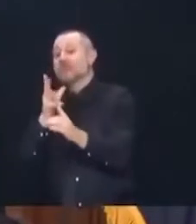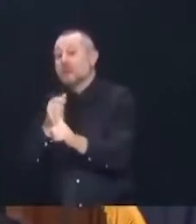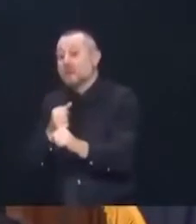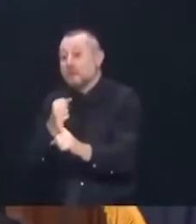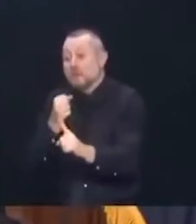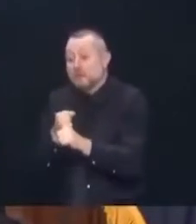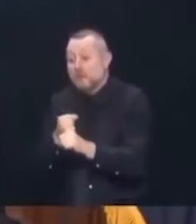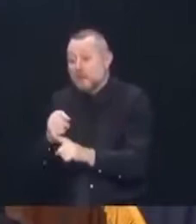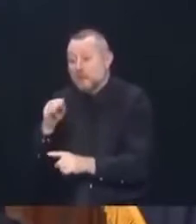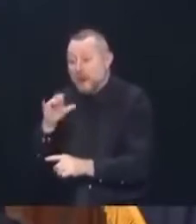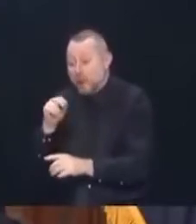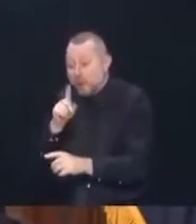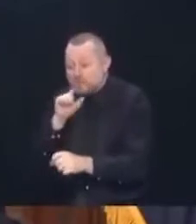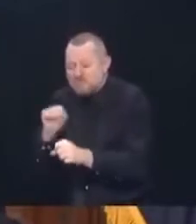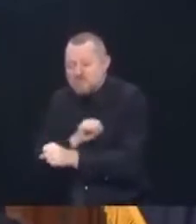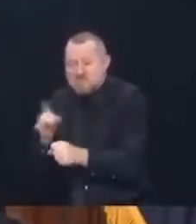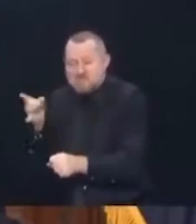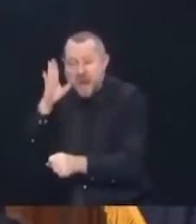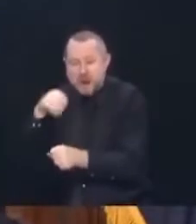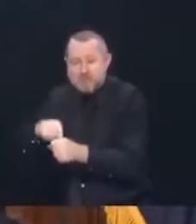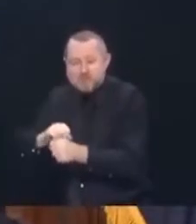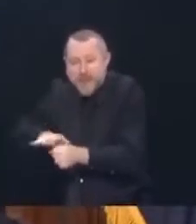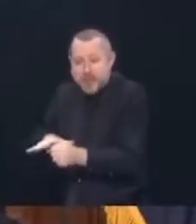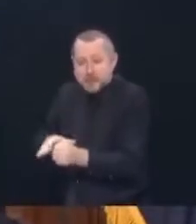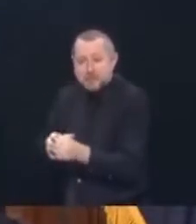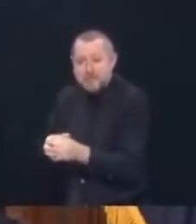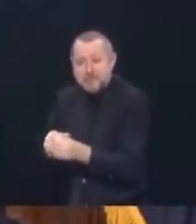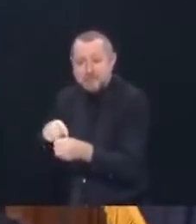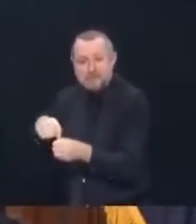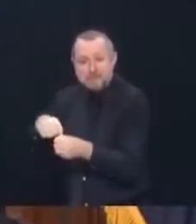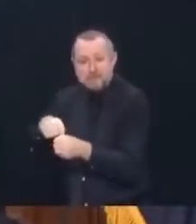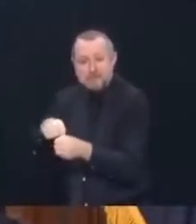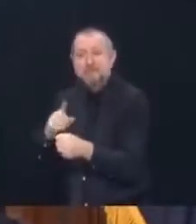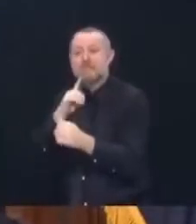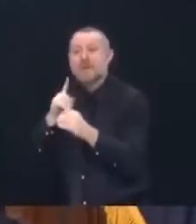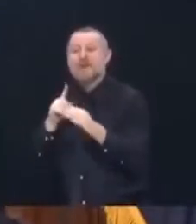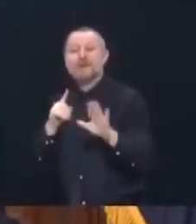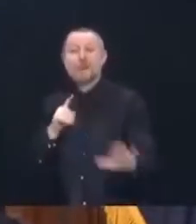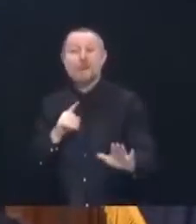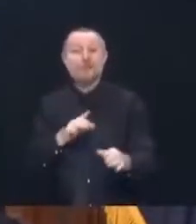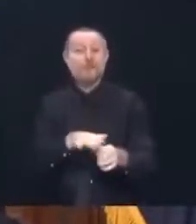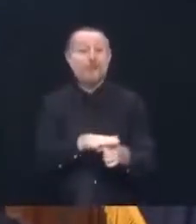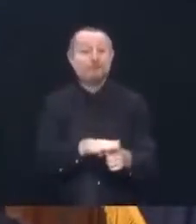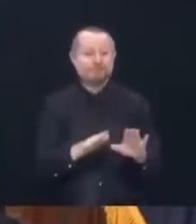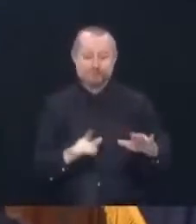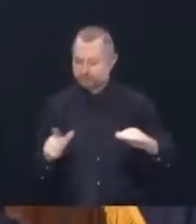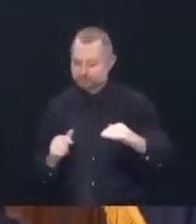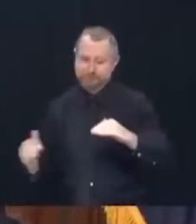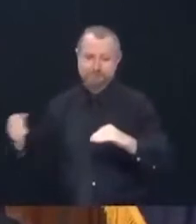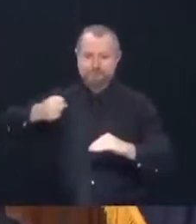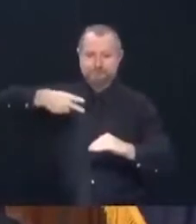overrides the local rules. Yellow, orange, red.